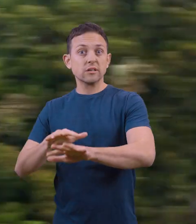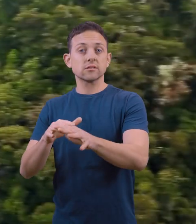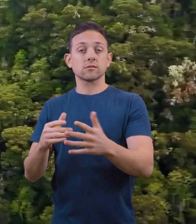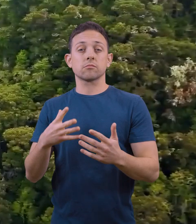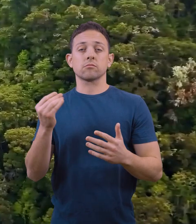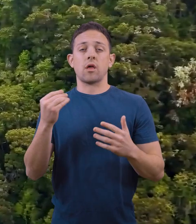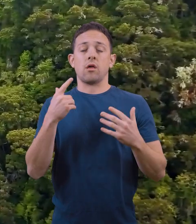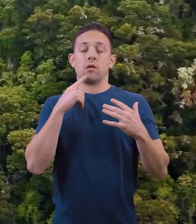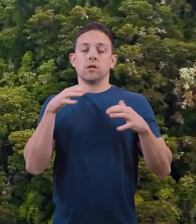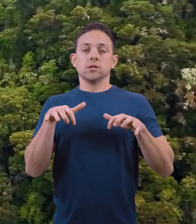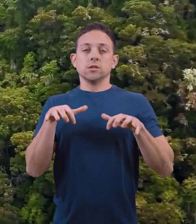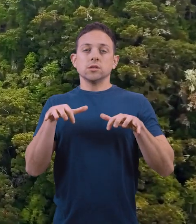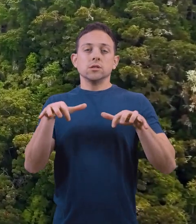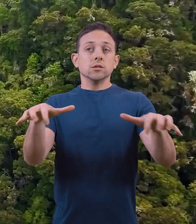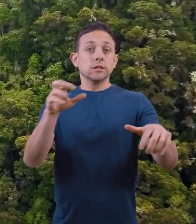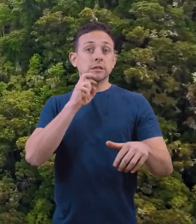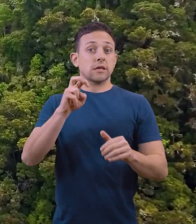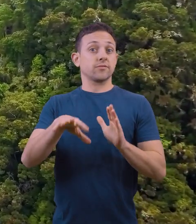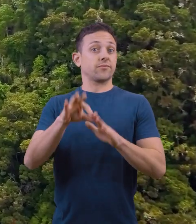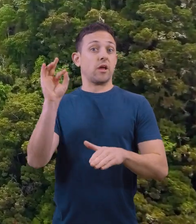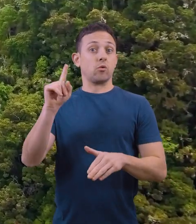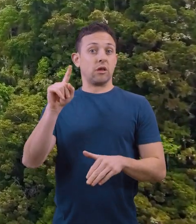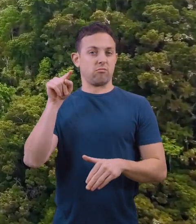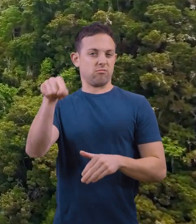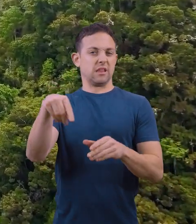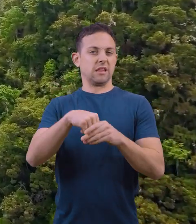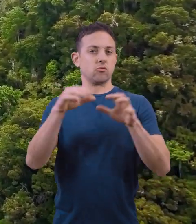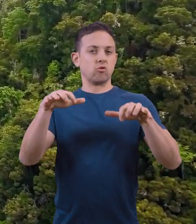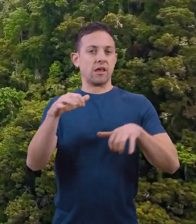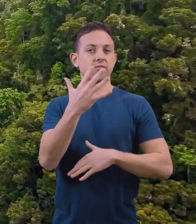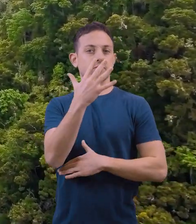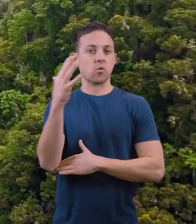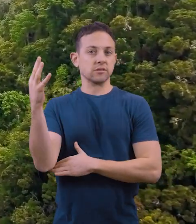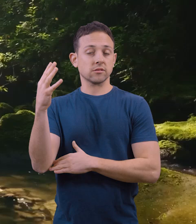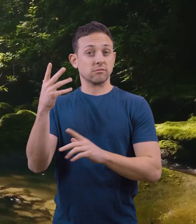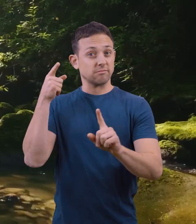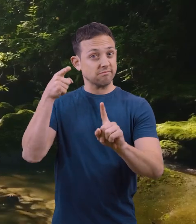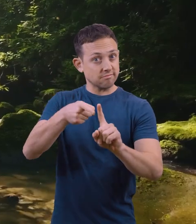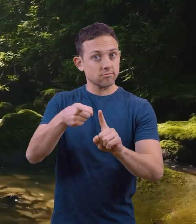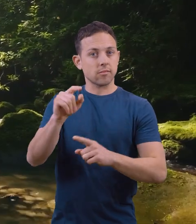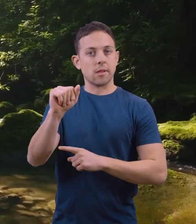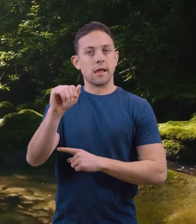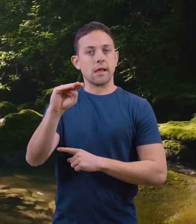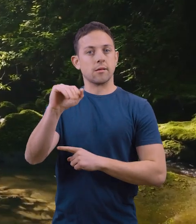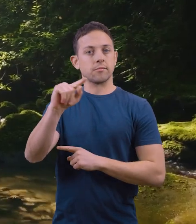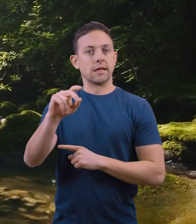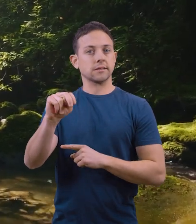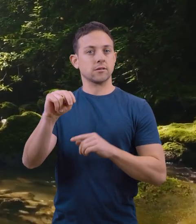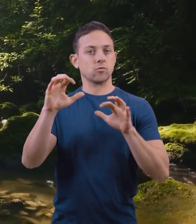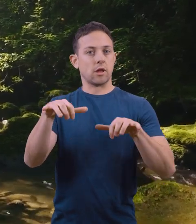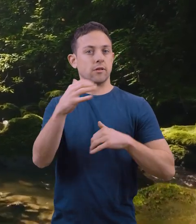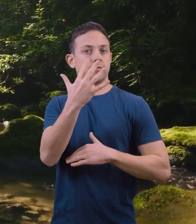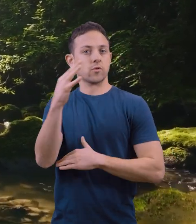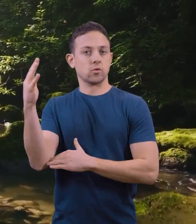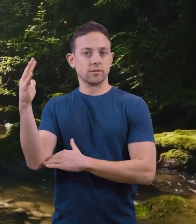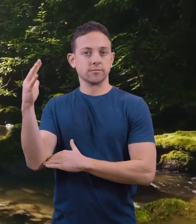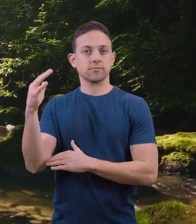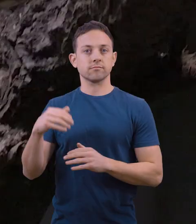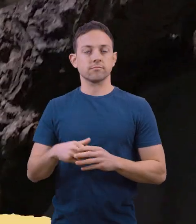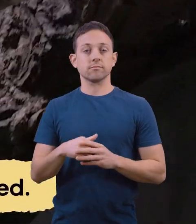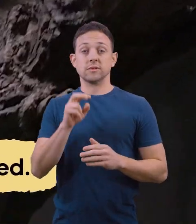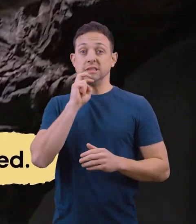But the most significant number of snakes can be found in rainforests. Most specifically, the Amazon rainforest.